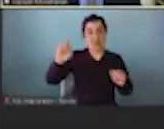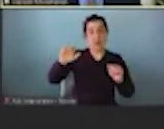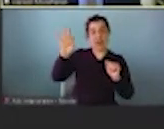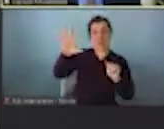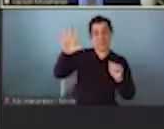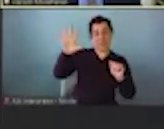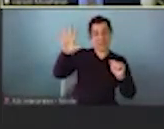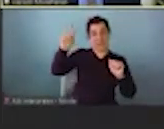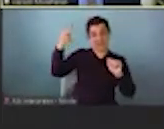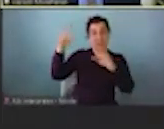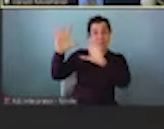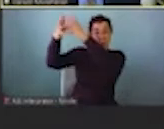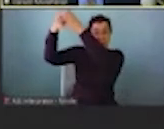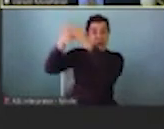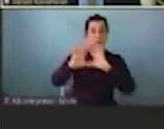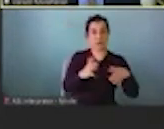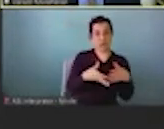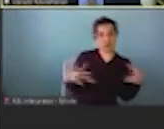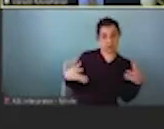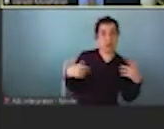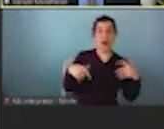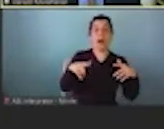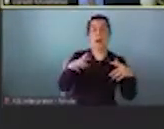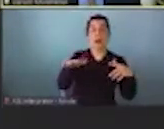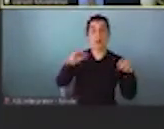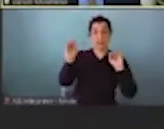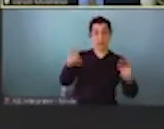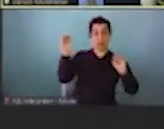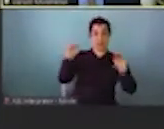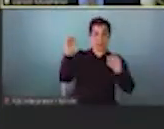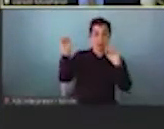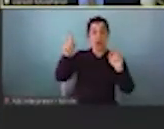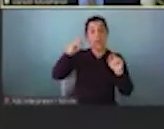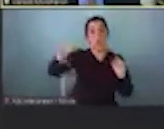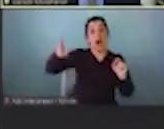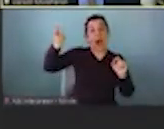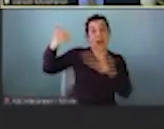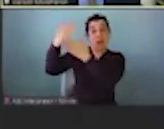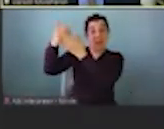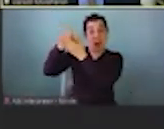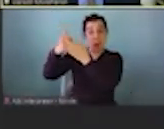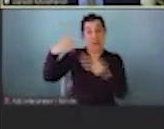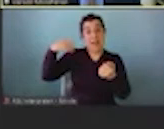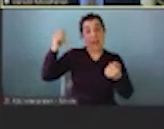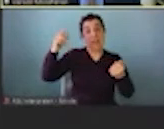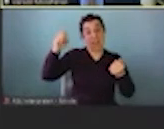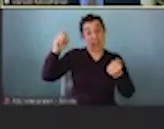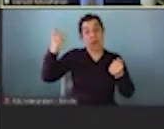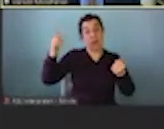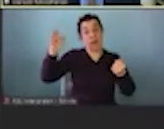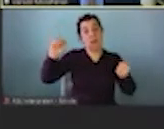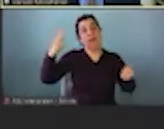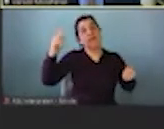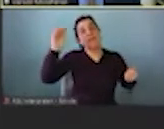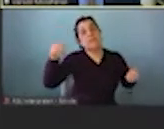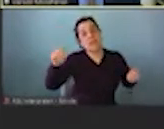in the United States. And you can see in 1984 that, you know, for higher income individuals, health care premiums represented around three percent of